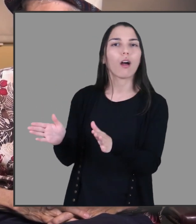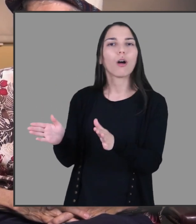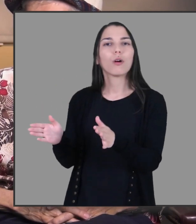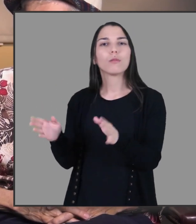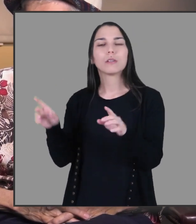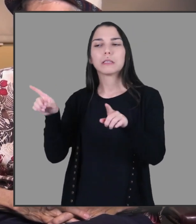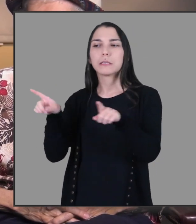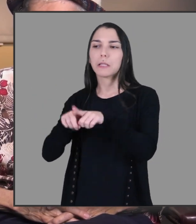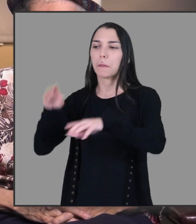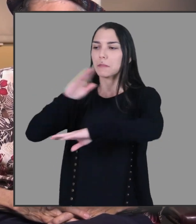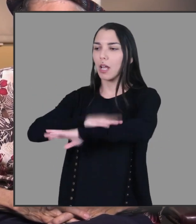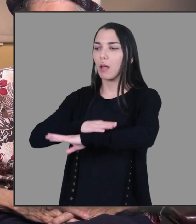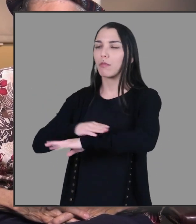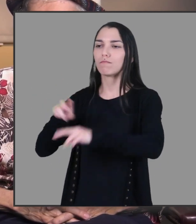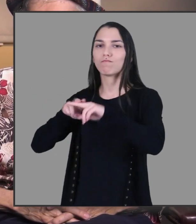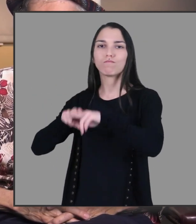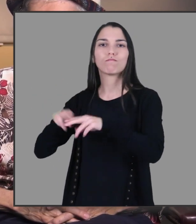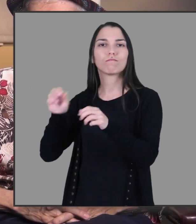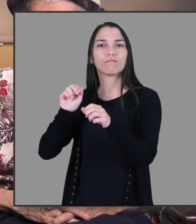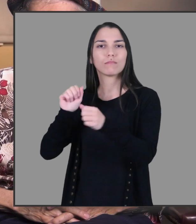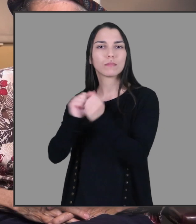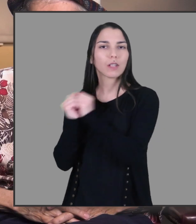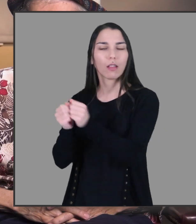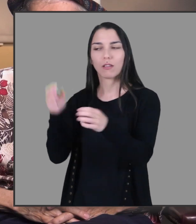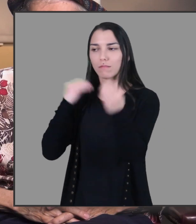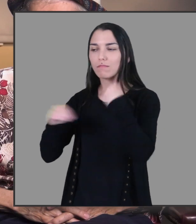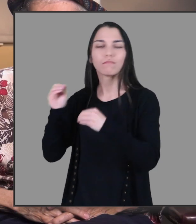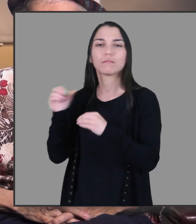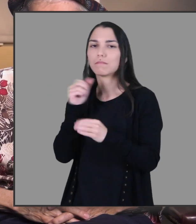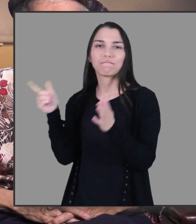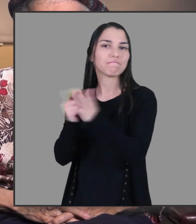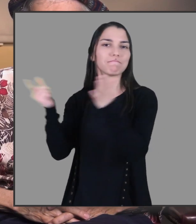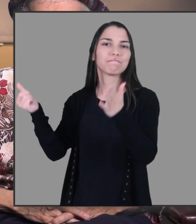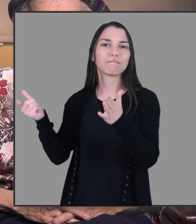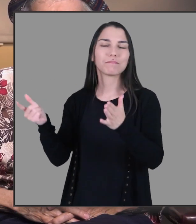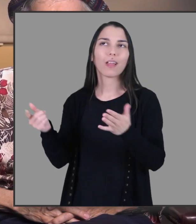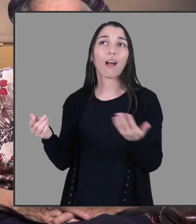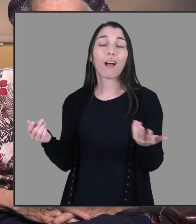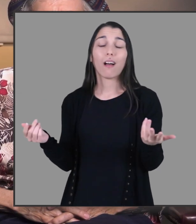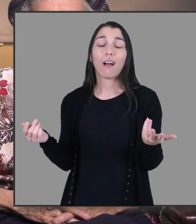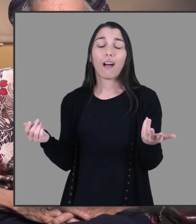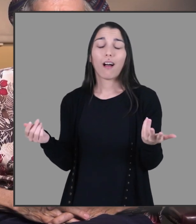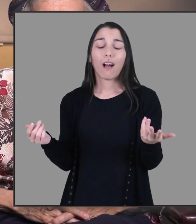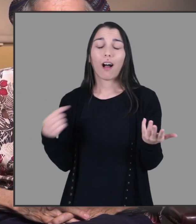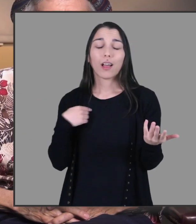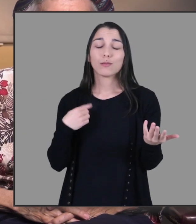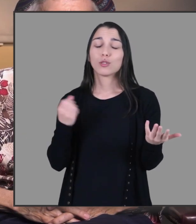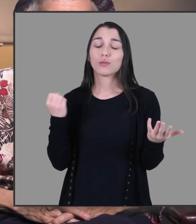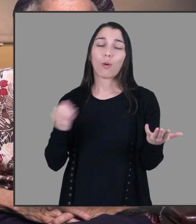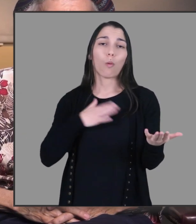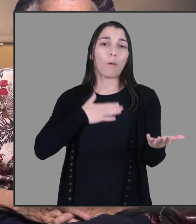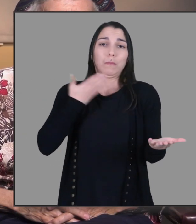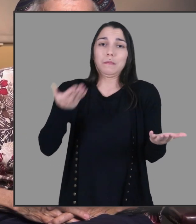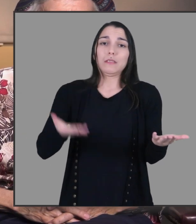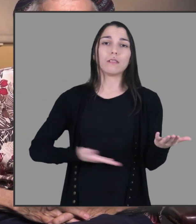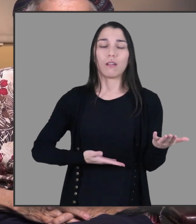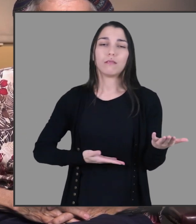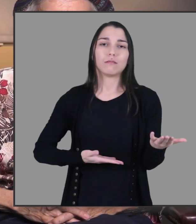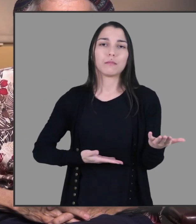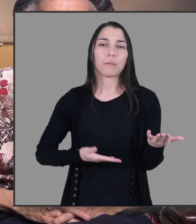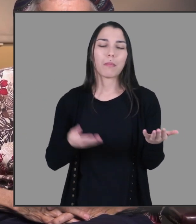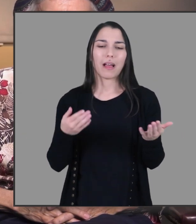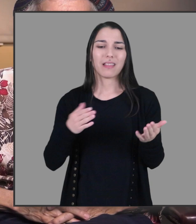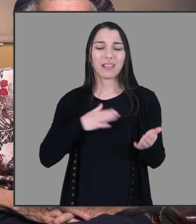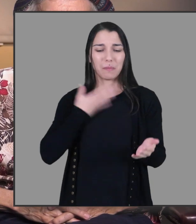sit at the same table during meals, I just knew I was incredibly upset, but